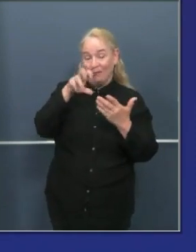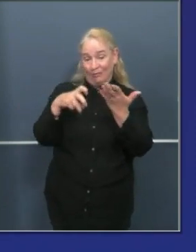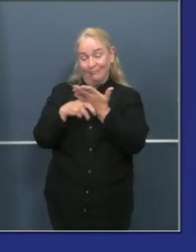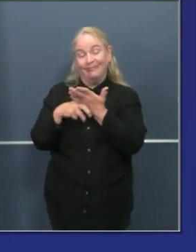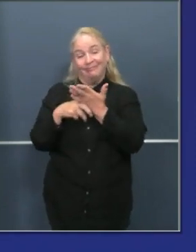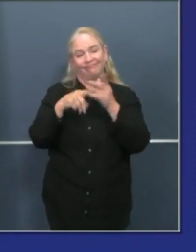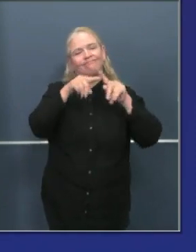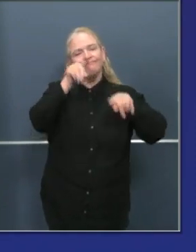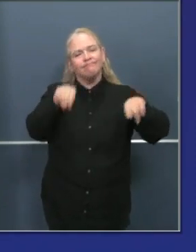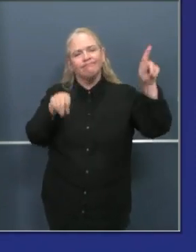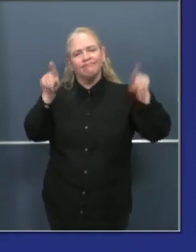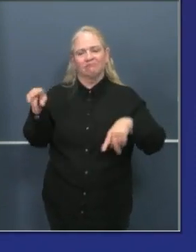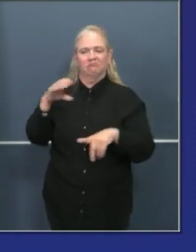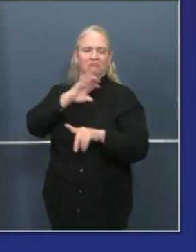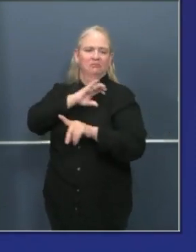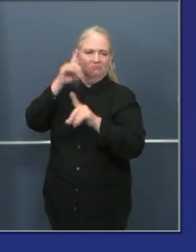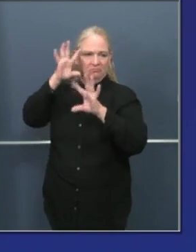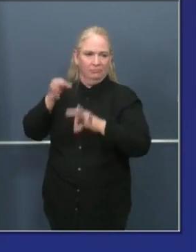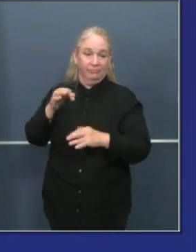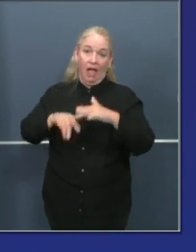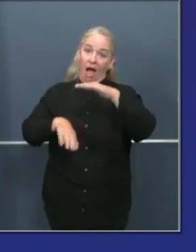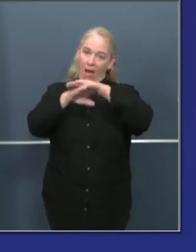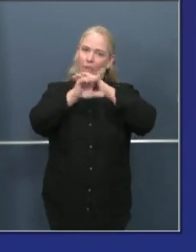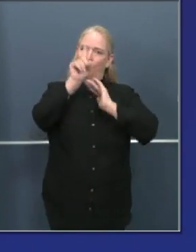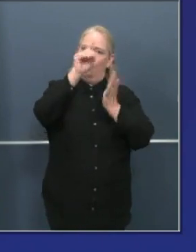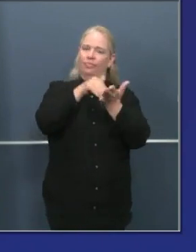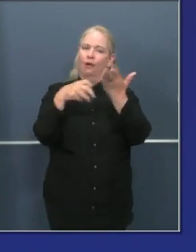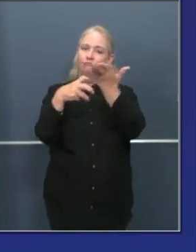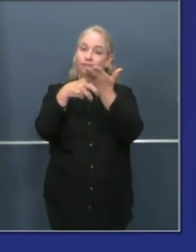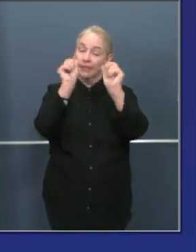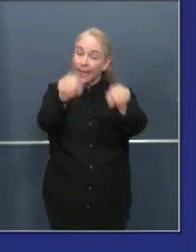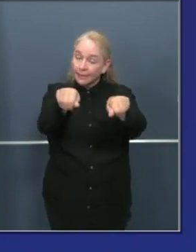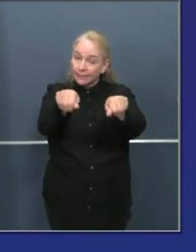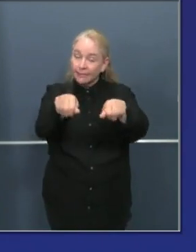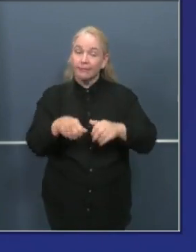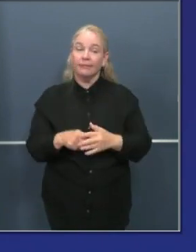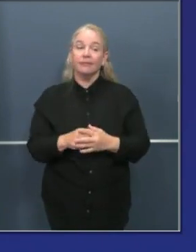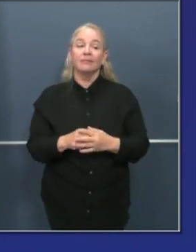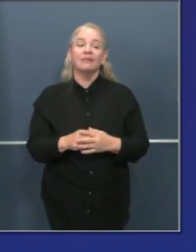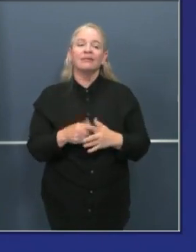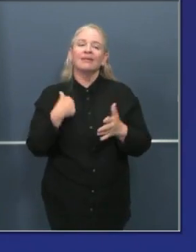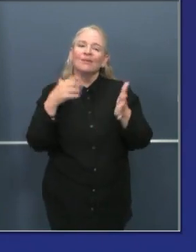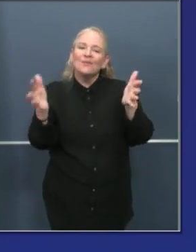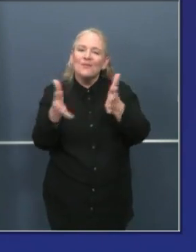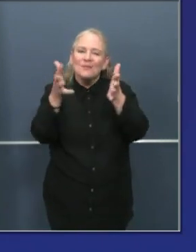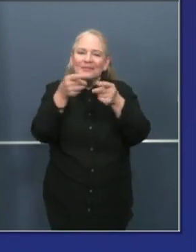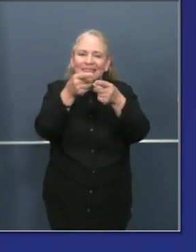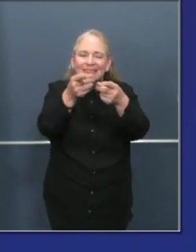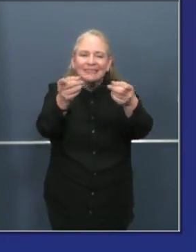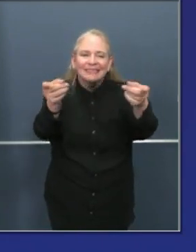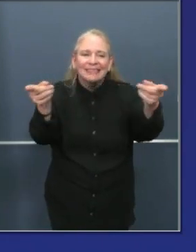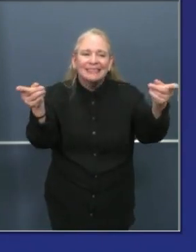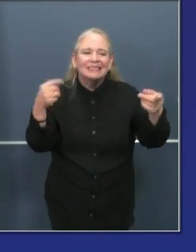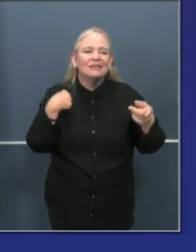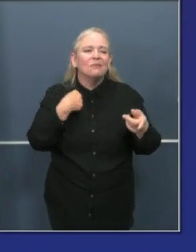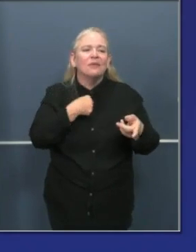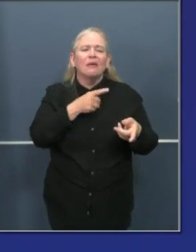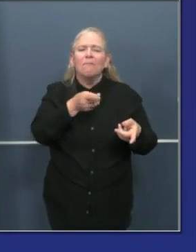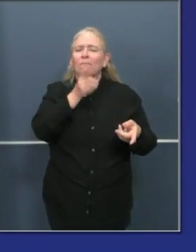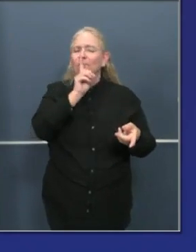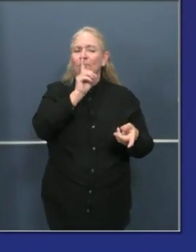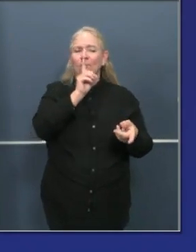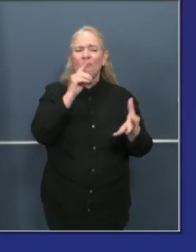can go as high as $1,000 on enforcement. So I encourage people, again, we're not going out there with a